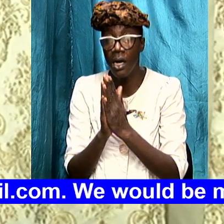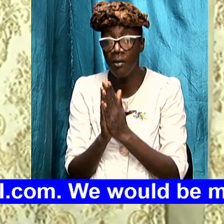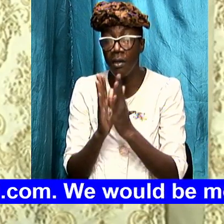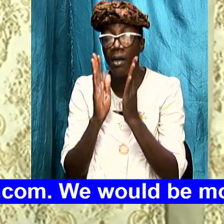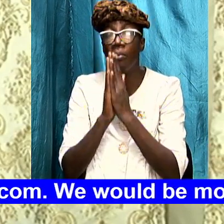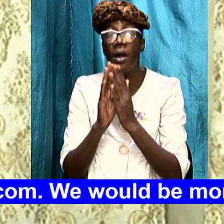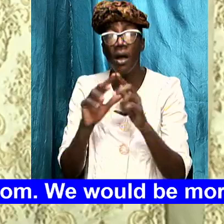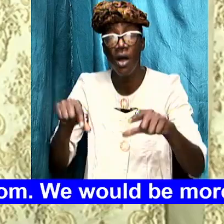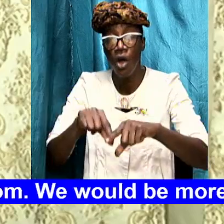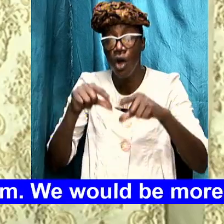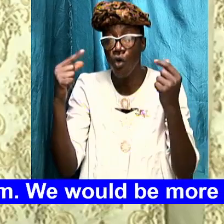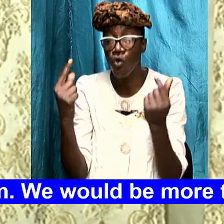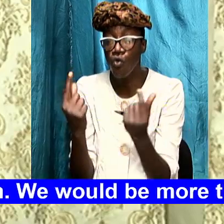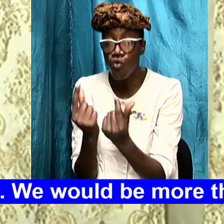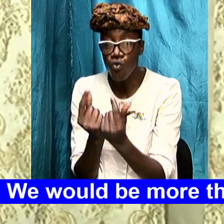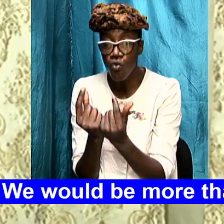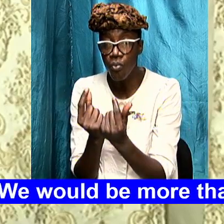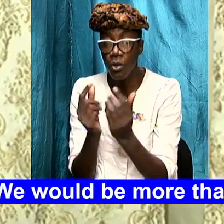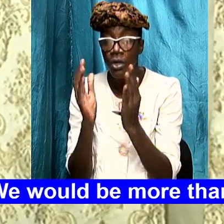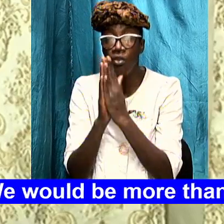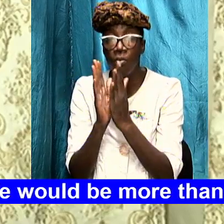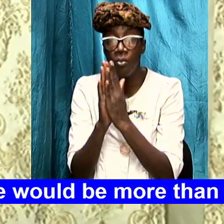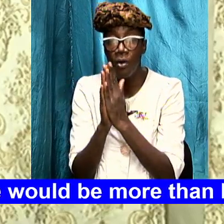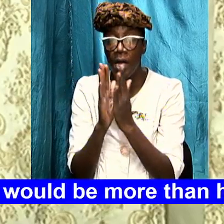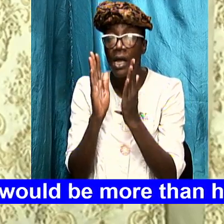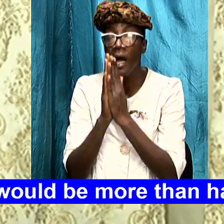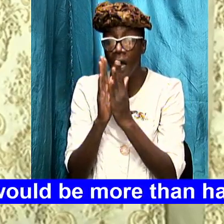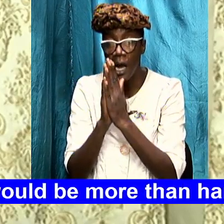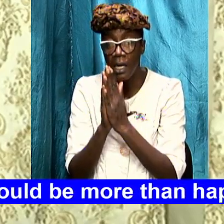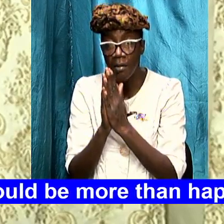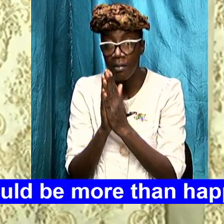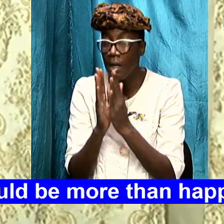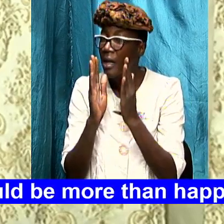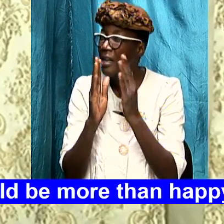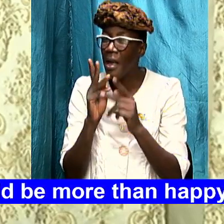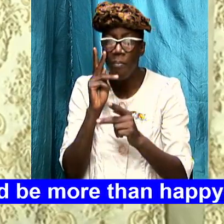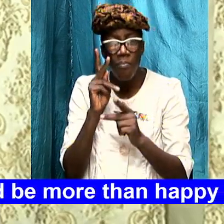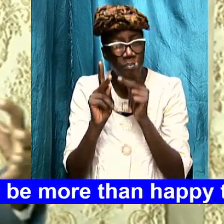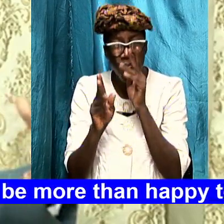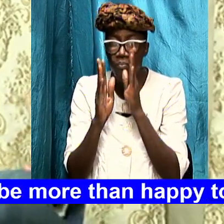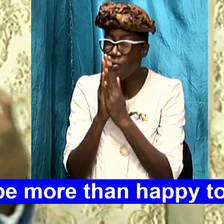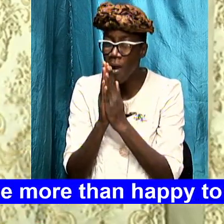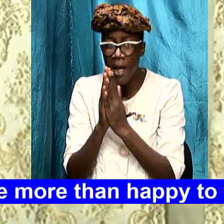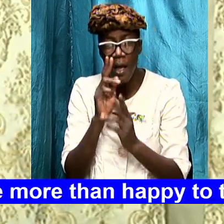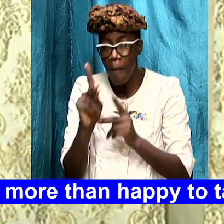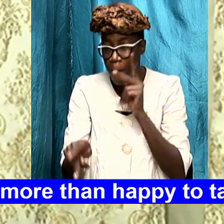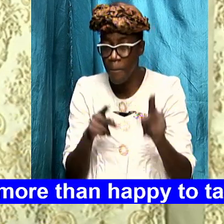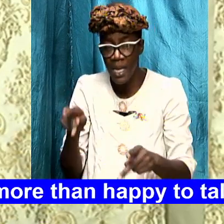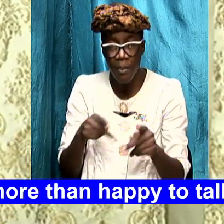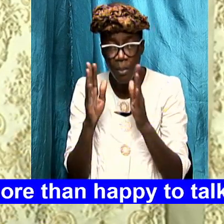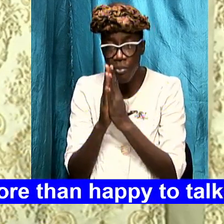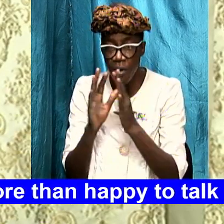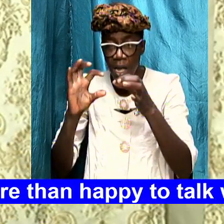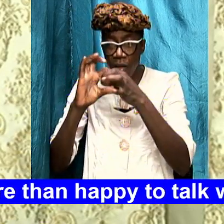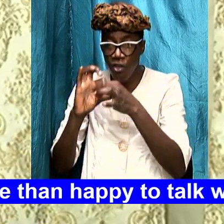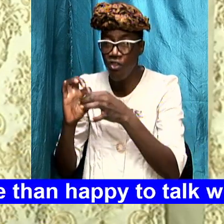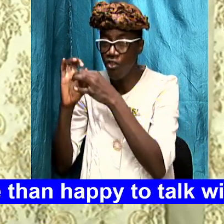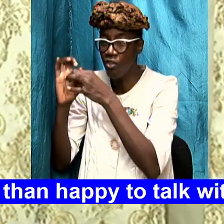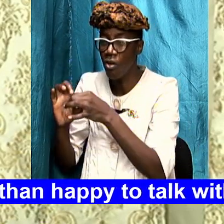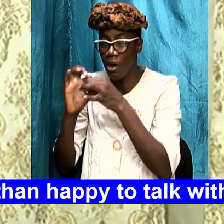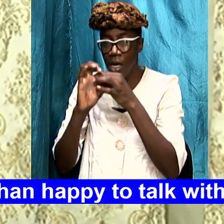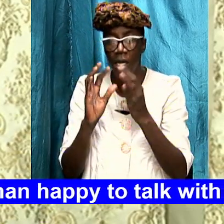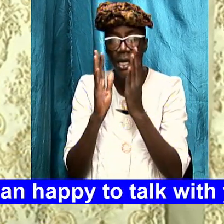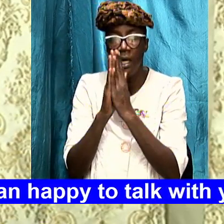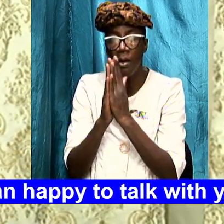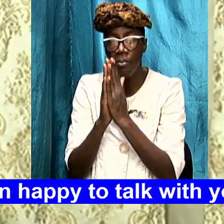I ask all the intercessors to pray I ask everybody let's join in prayer so that